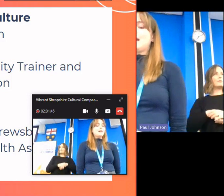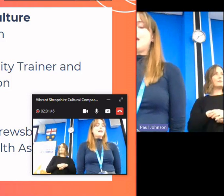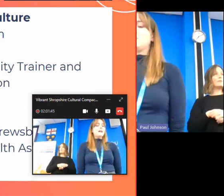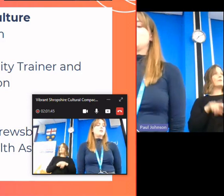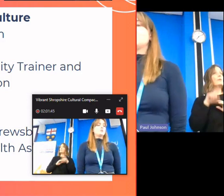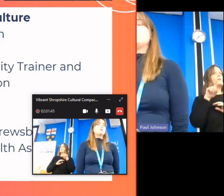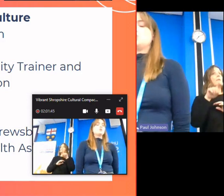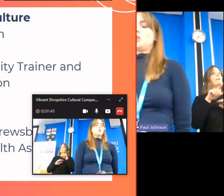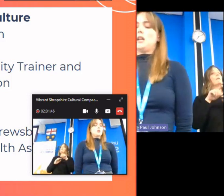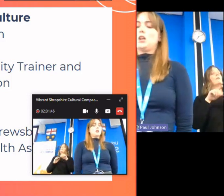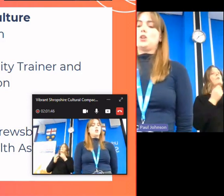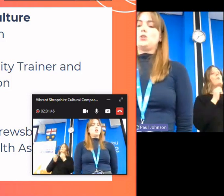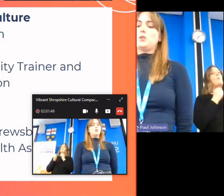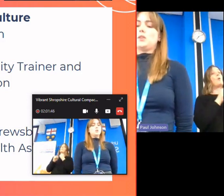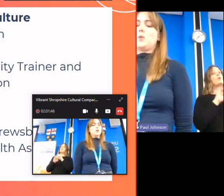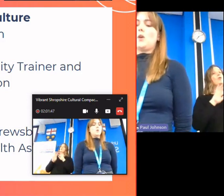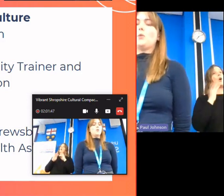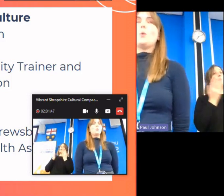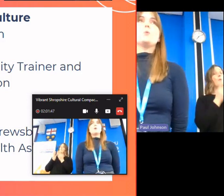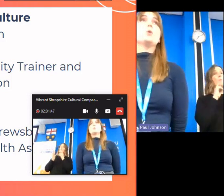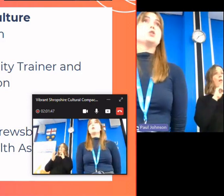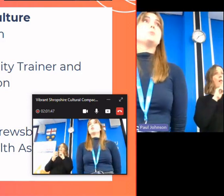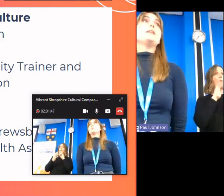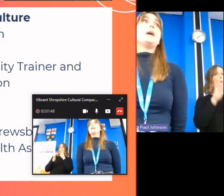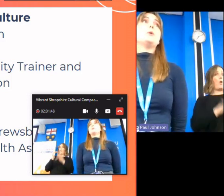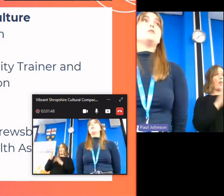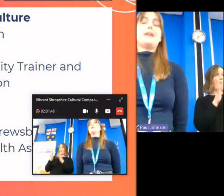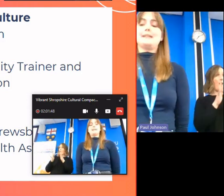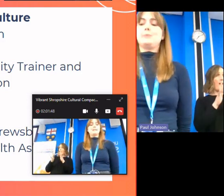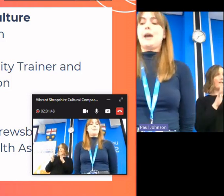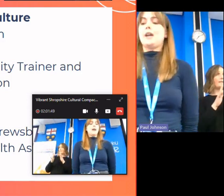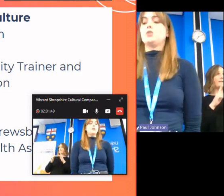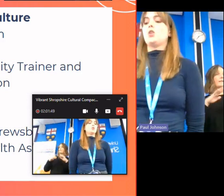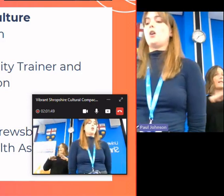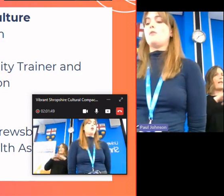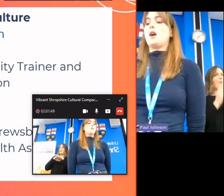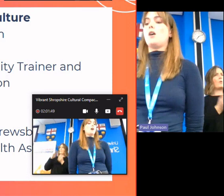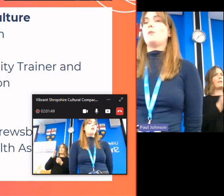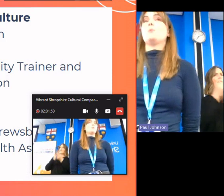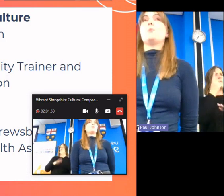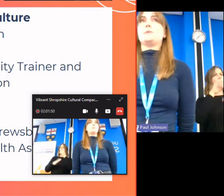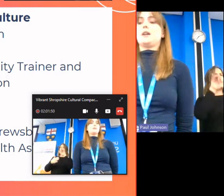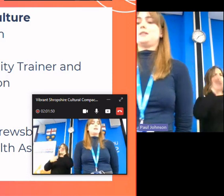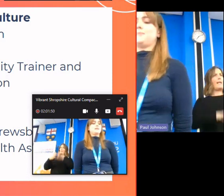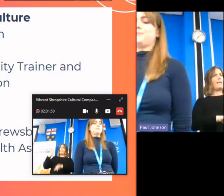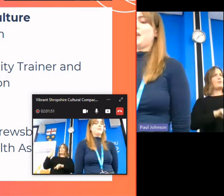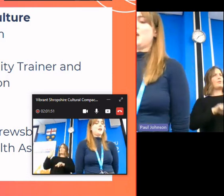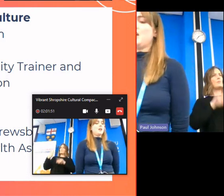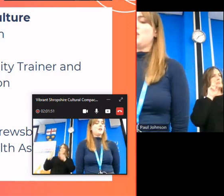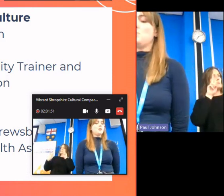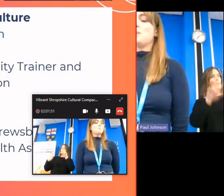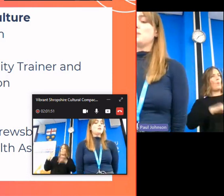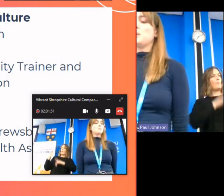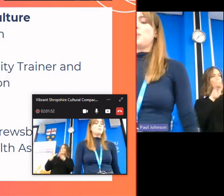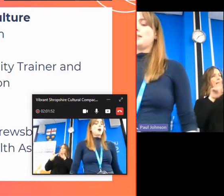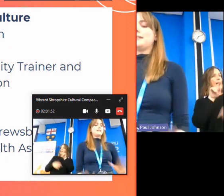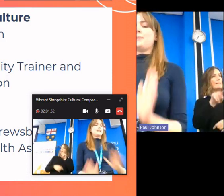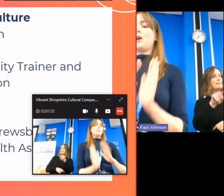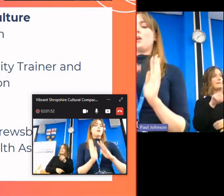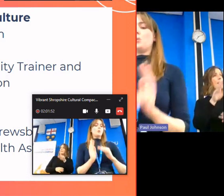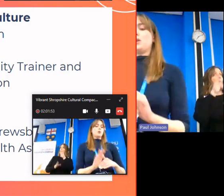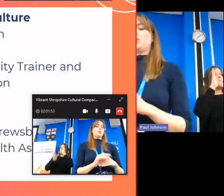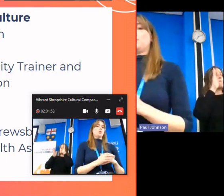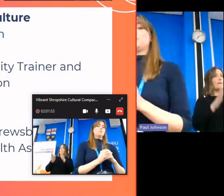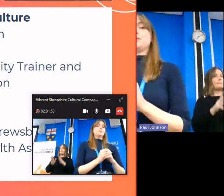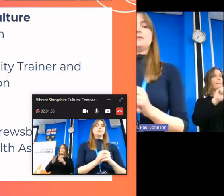online and anyone interested in joining could do so on the workshop and network events page of our website you must be a